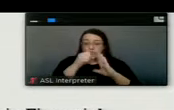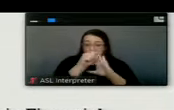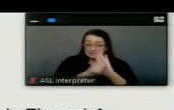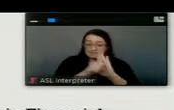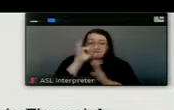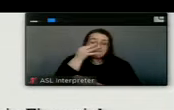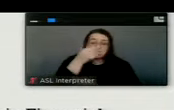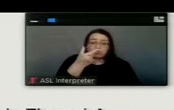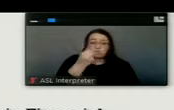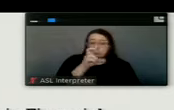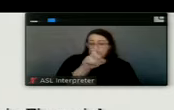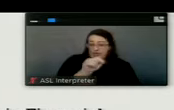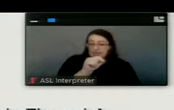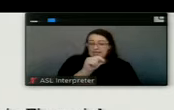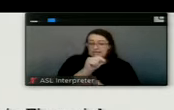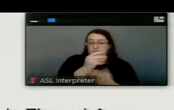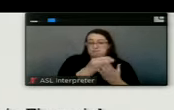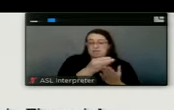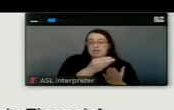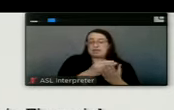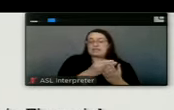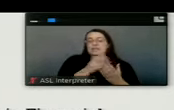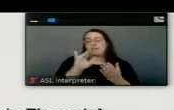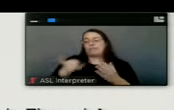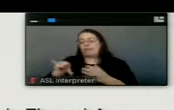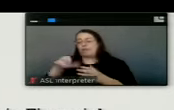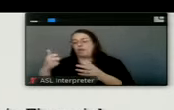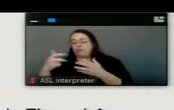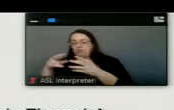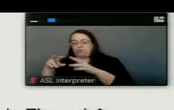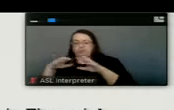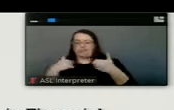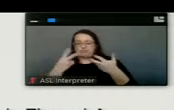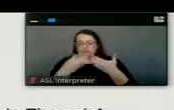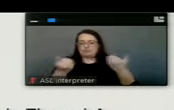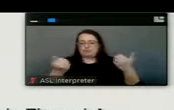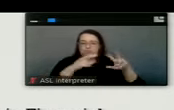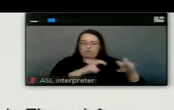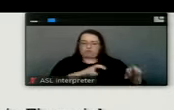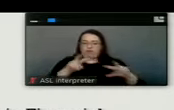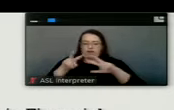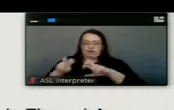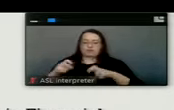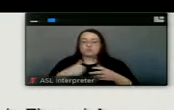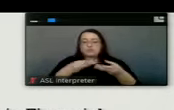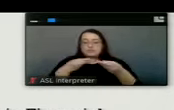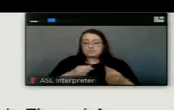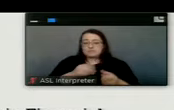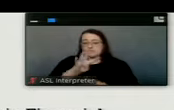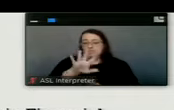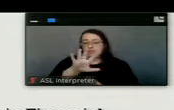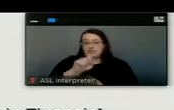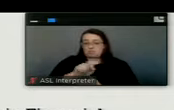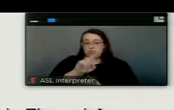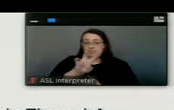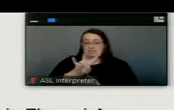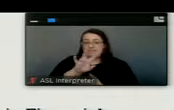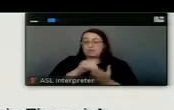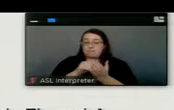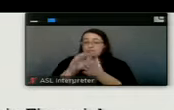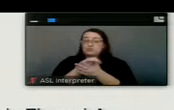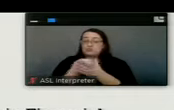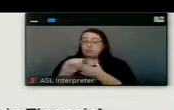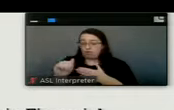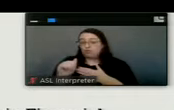grant awards. You will notice as you flip through this, we received or we spent $45.7 million